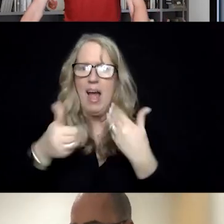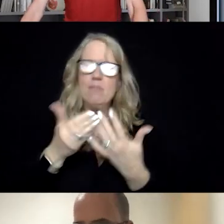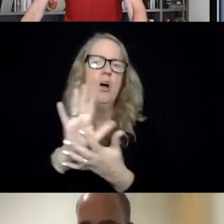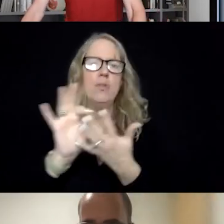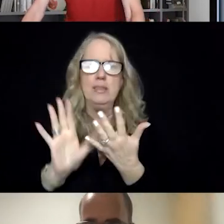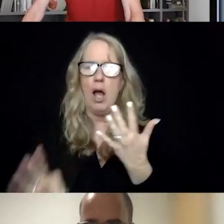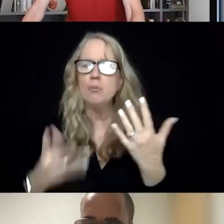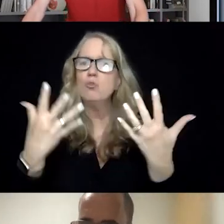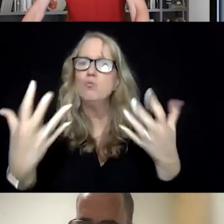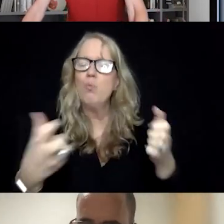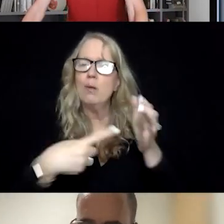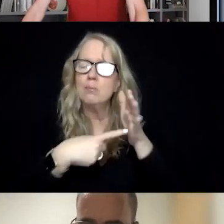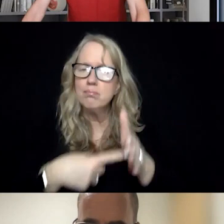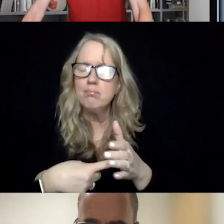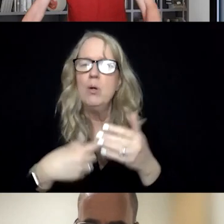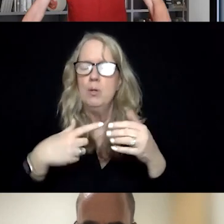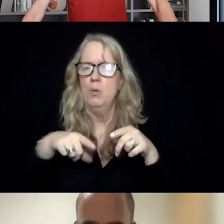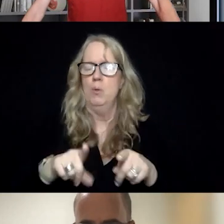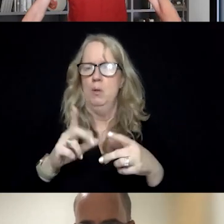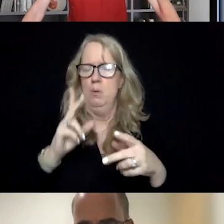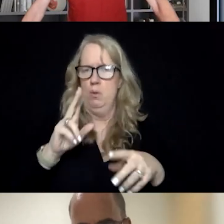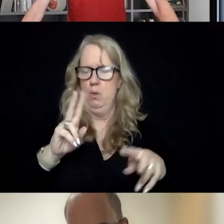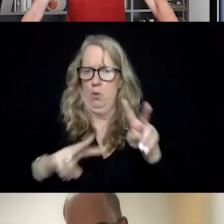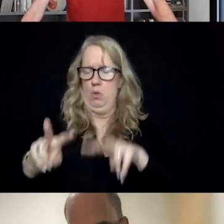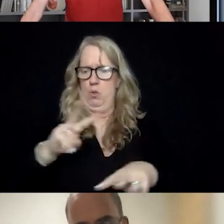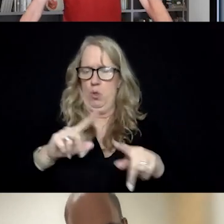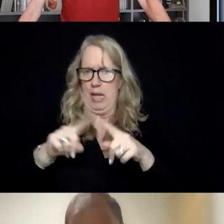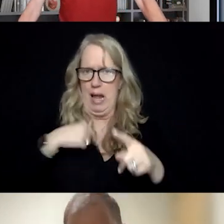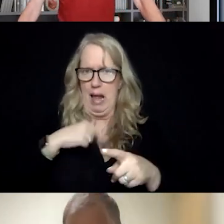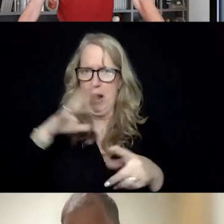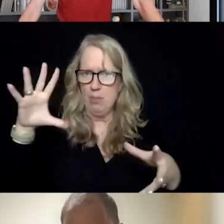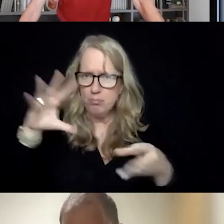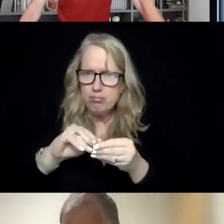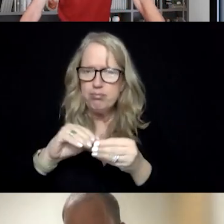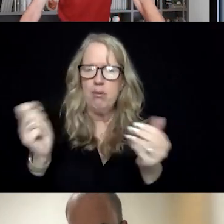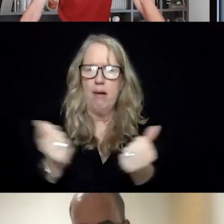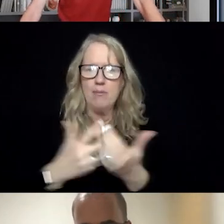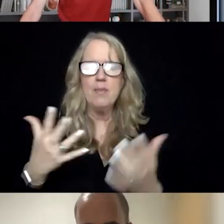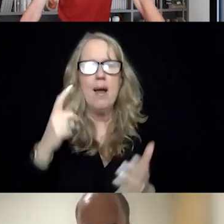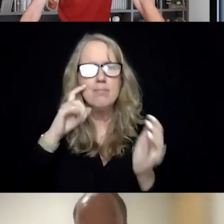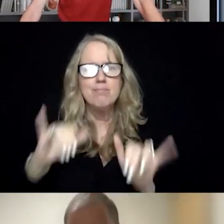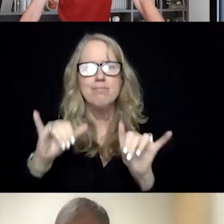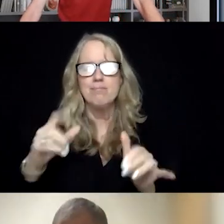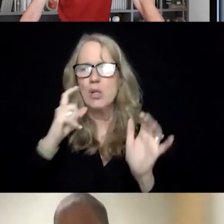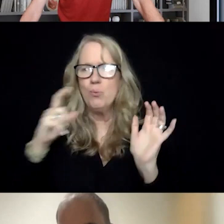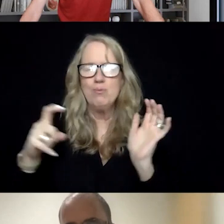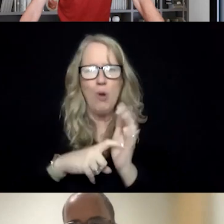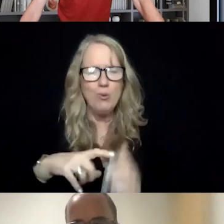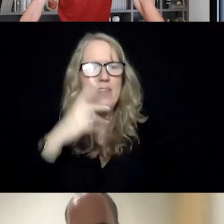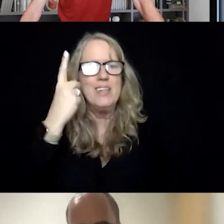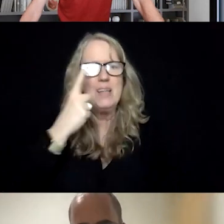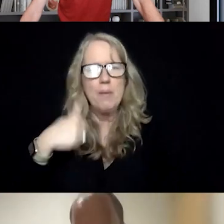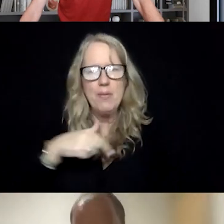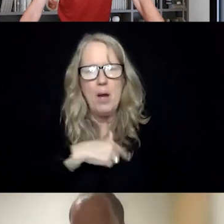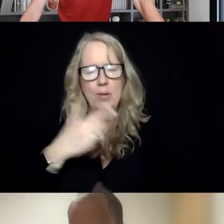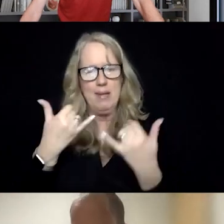just kind of point out as we start to look at a comprehensive crisis response system, we're, we're starting to notice that there's something that we need